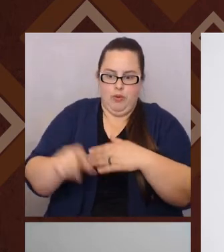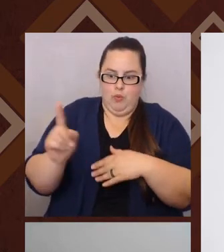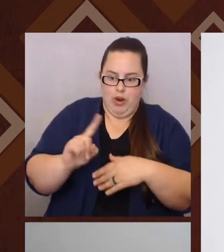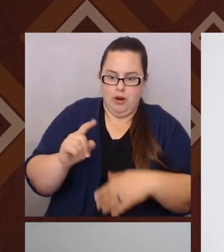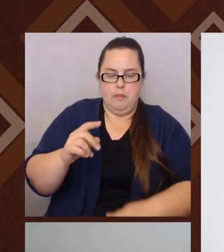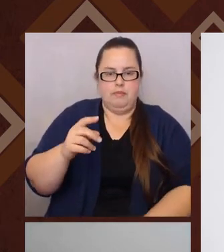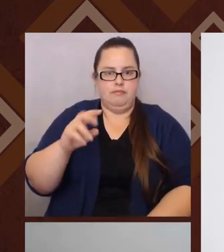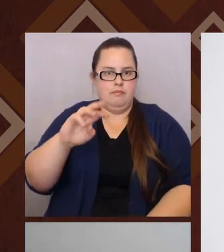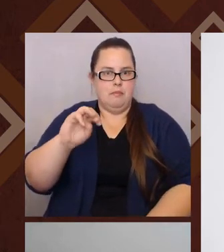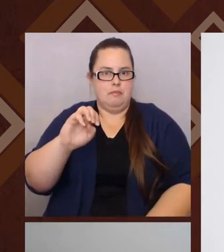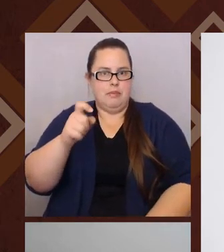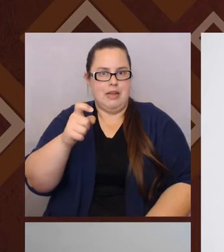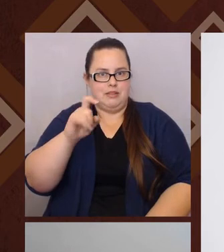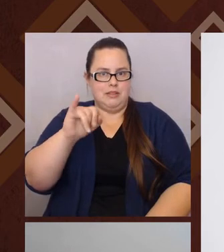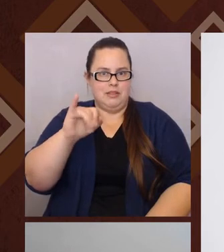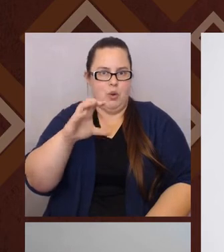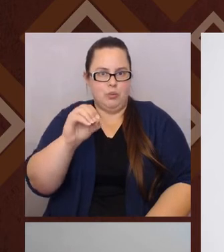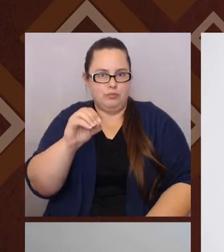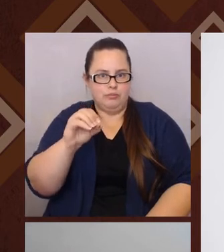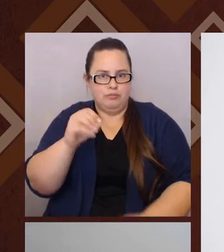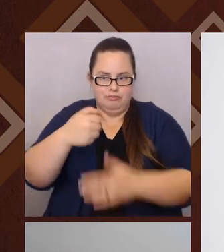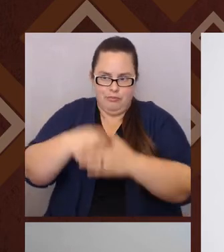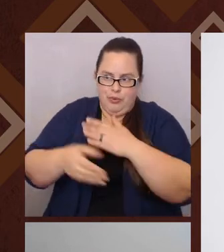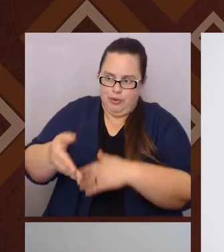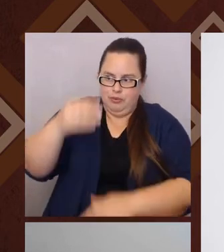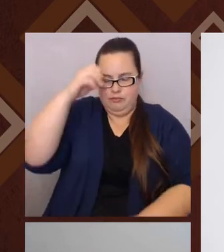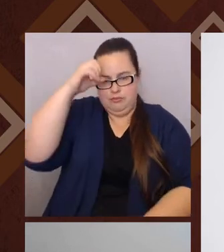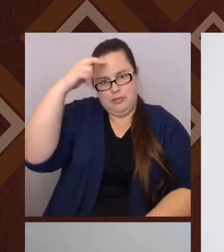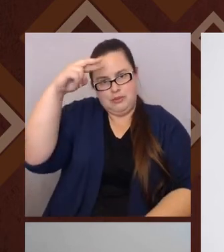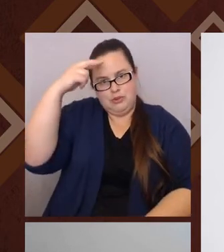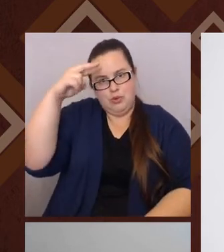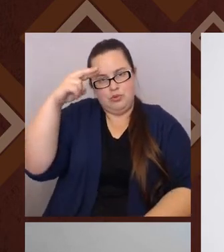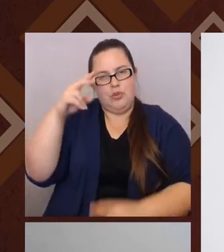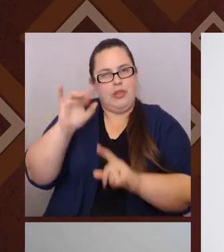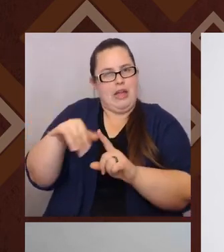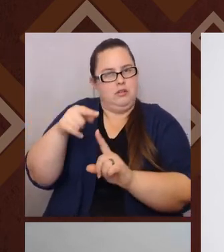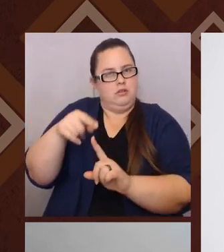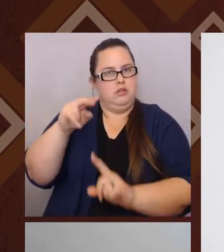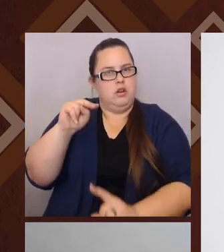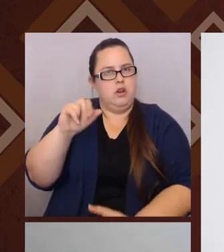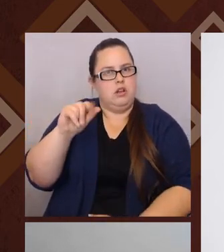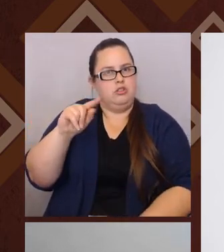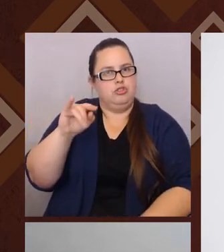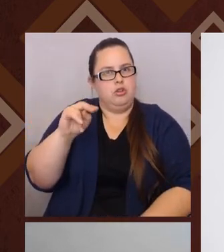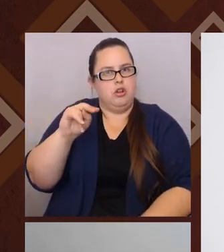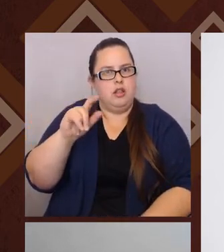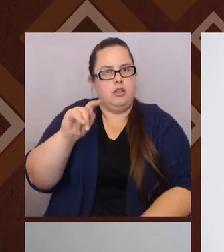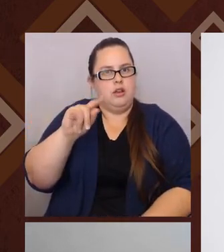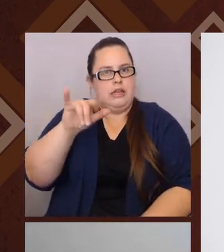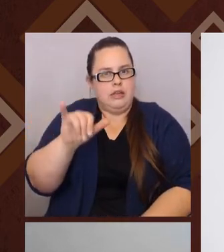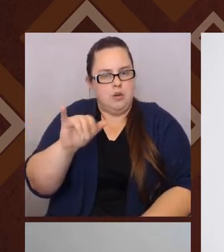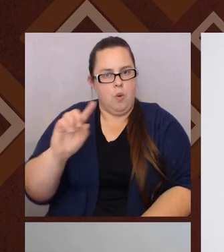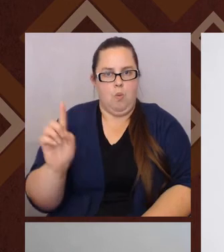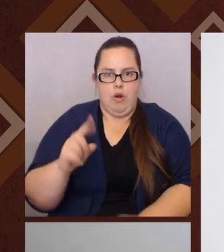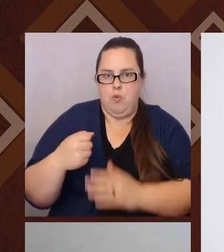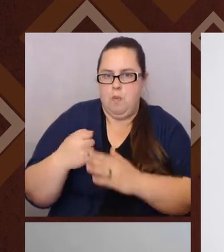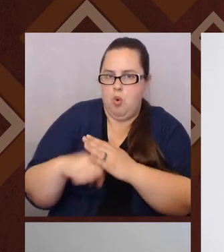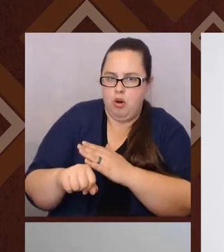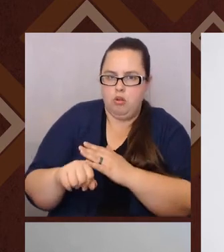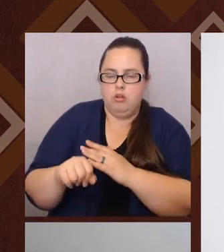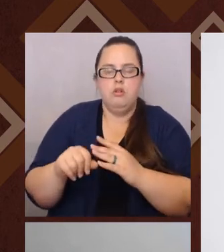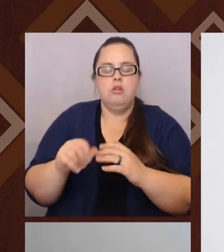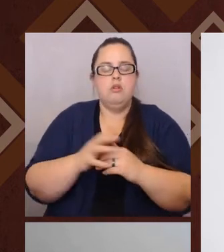Right. As it's, it's, it's a discussion in that case of nationality where, what nation you were born in. Right. Um, and so